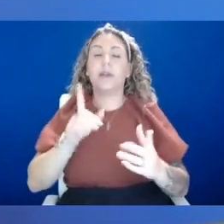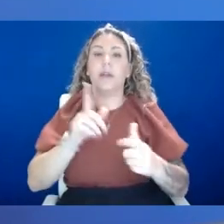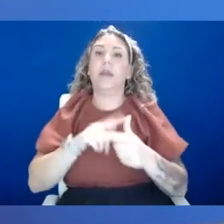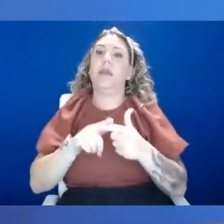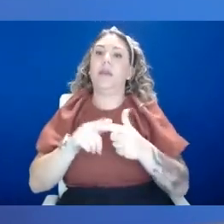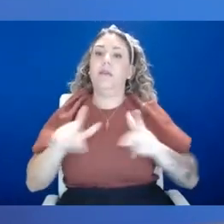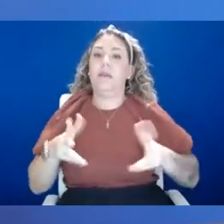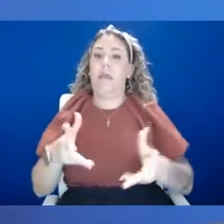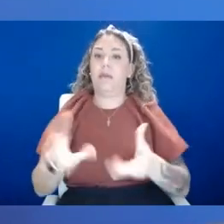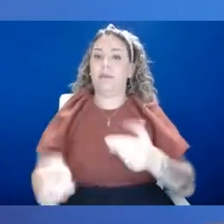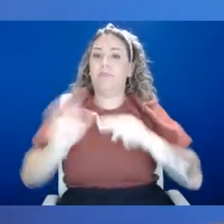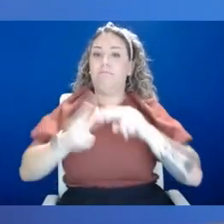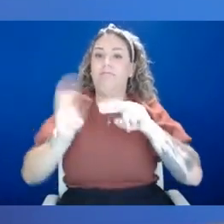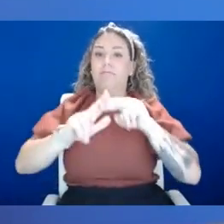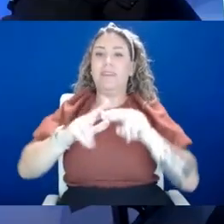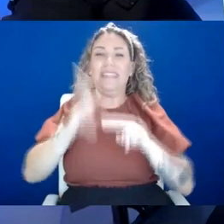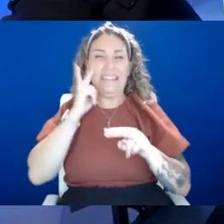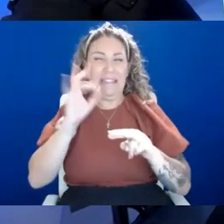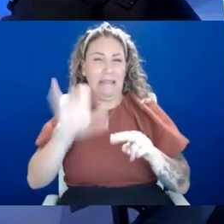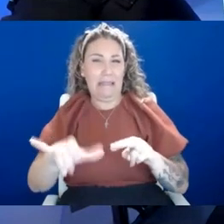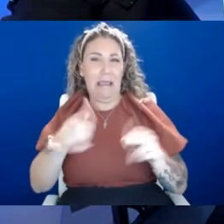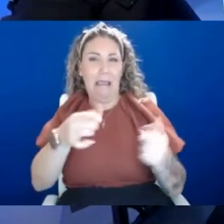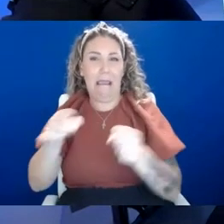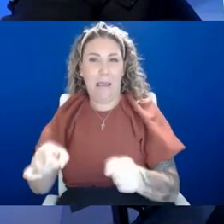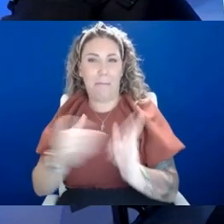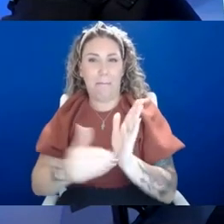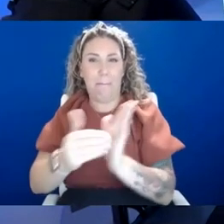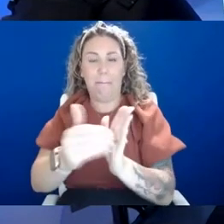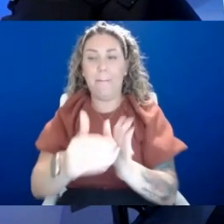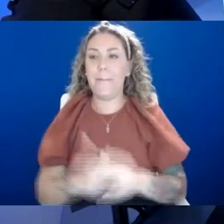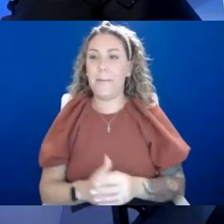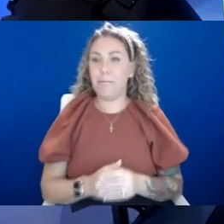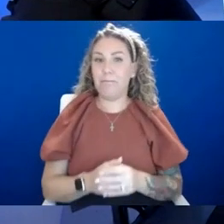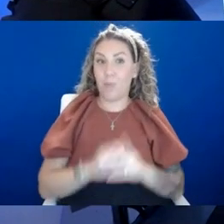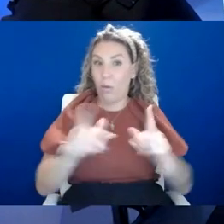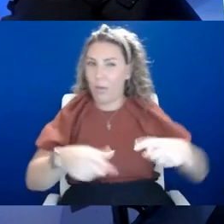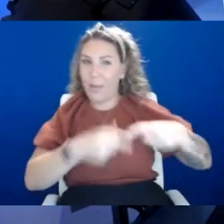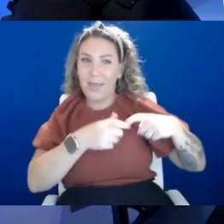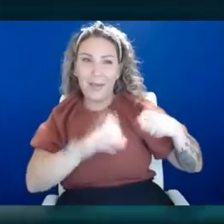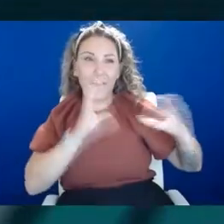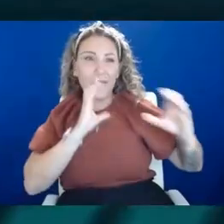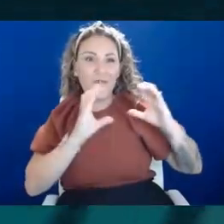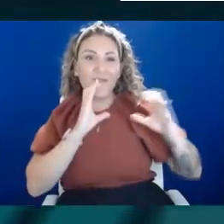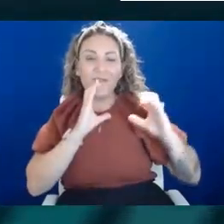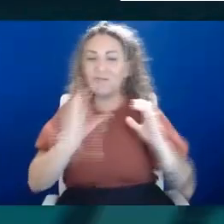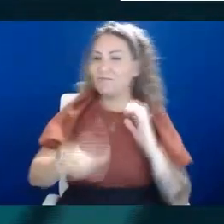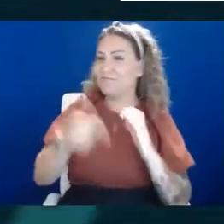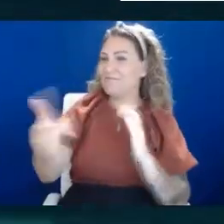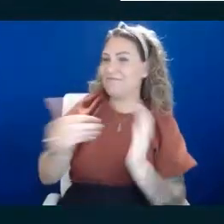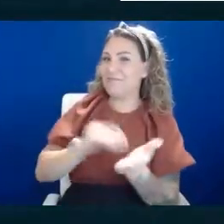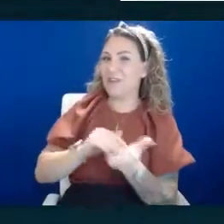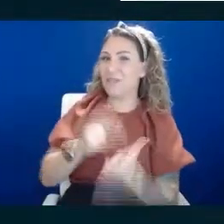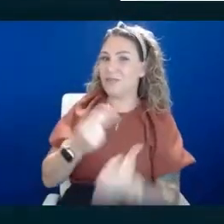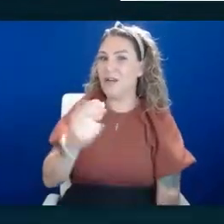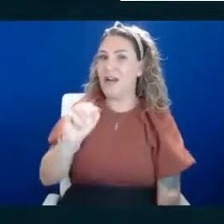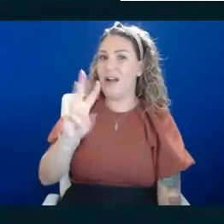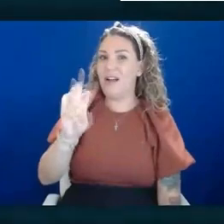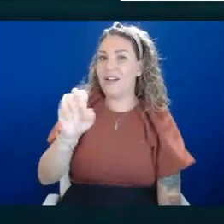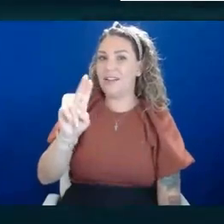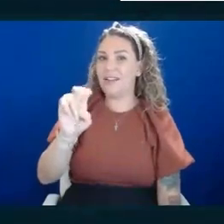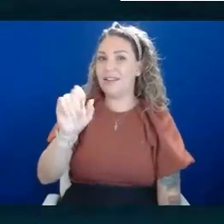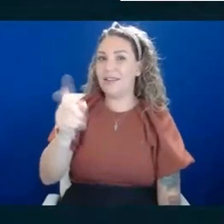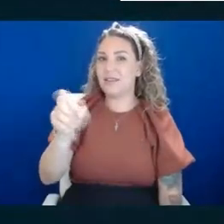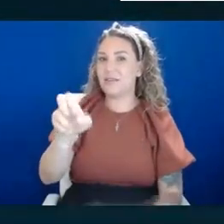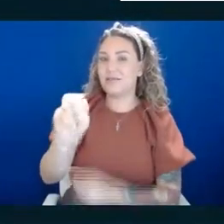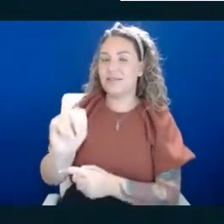seeing this, this trend. All right. I want to hang tight on this conversation. Let's get to Dr. Dana Hawkinson, medical director of infection prevention and